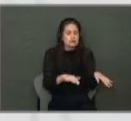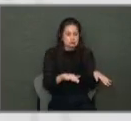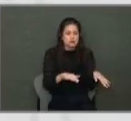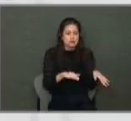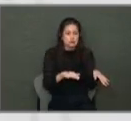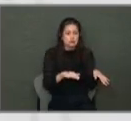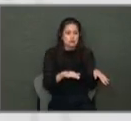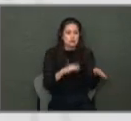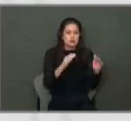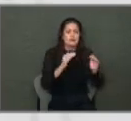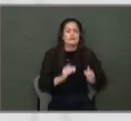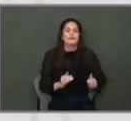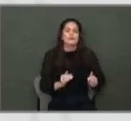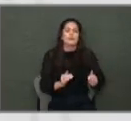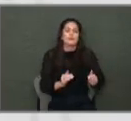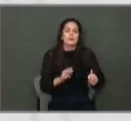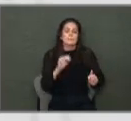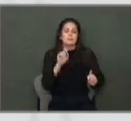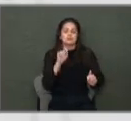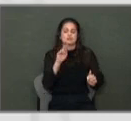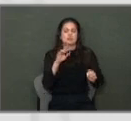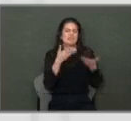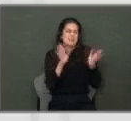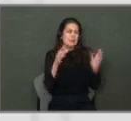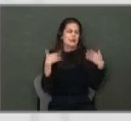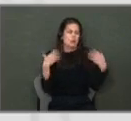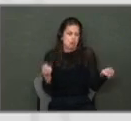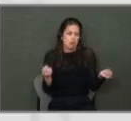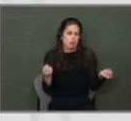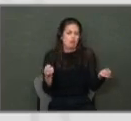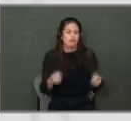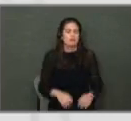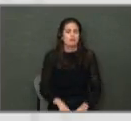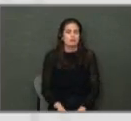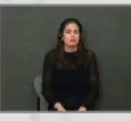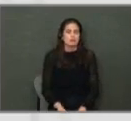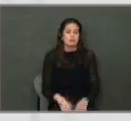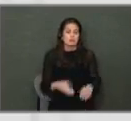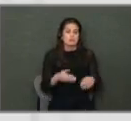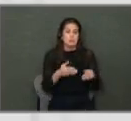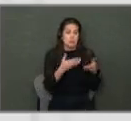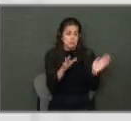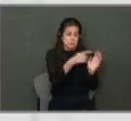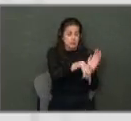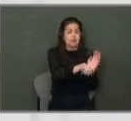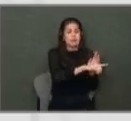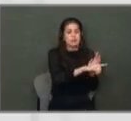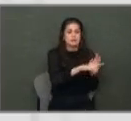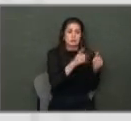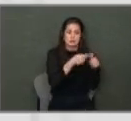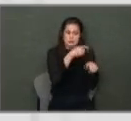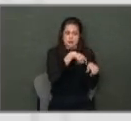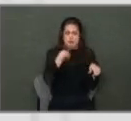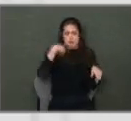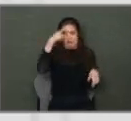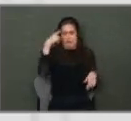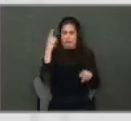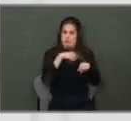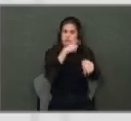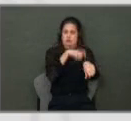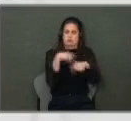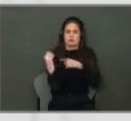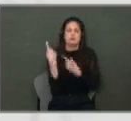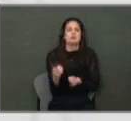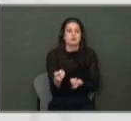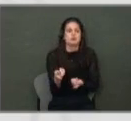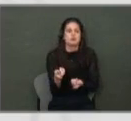metro health, public health funding. The public, for the first time in probably a long time,